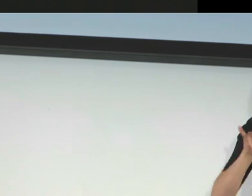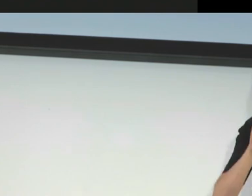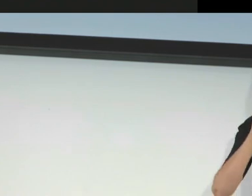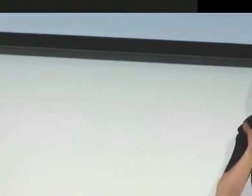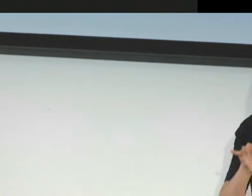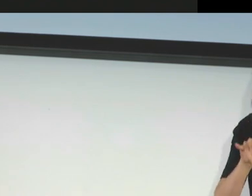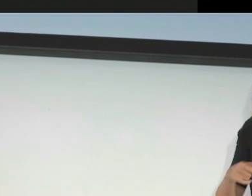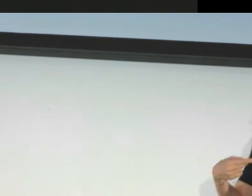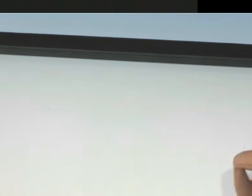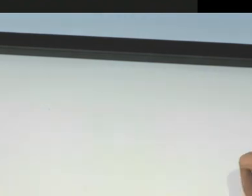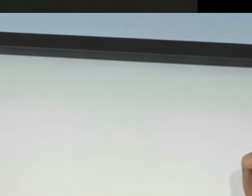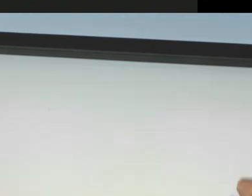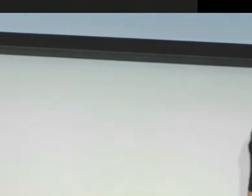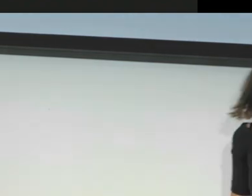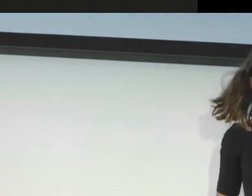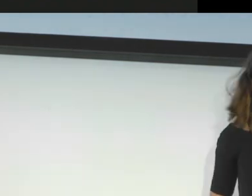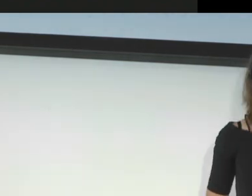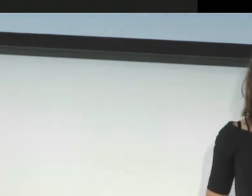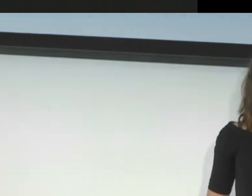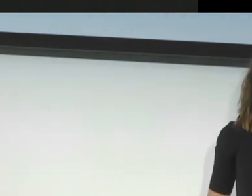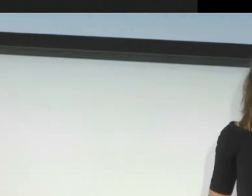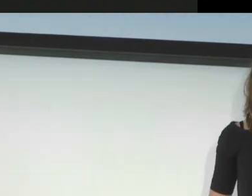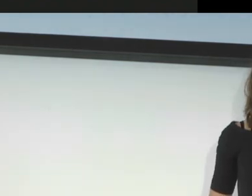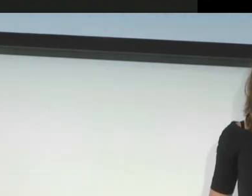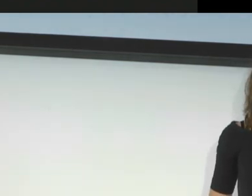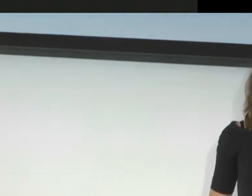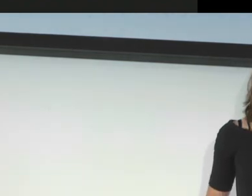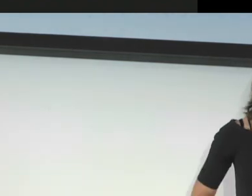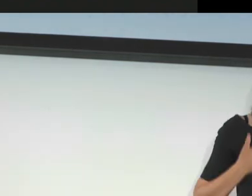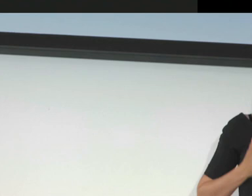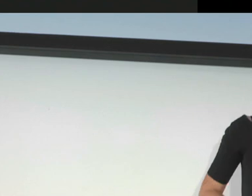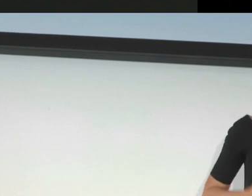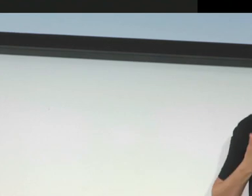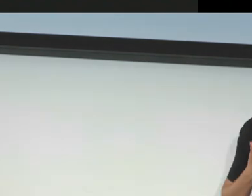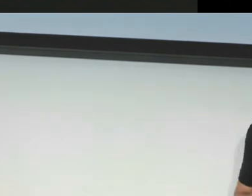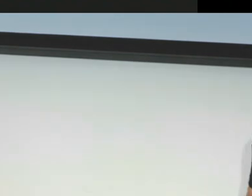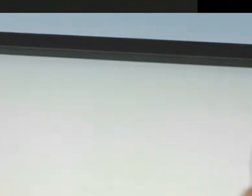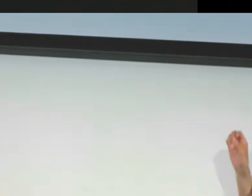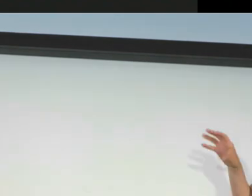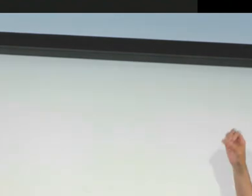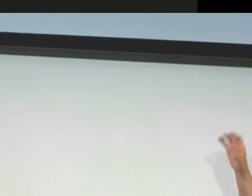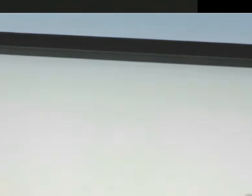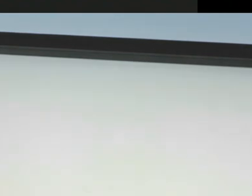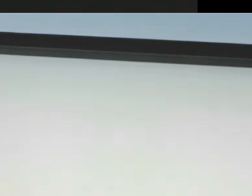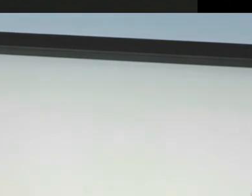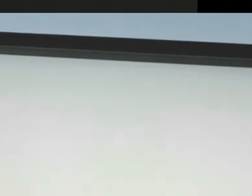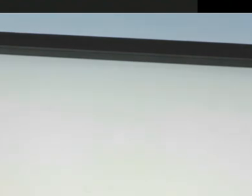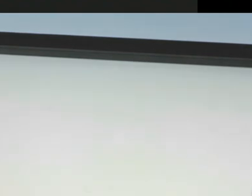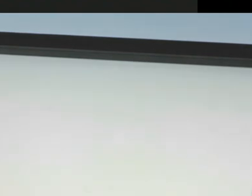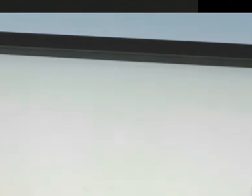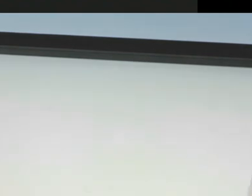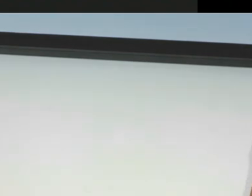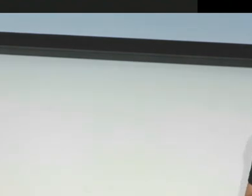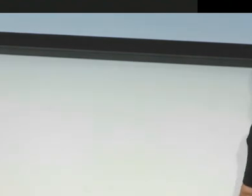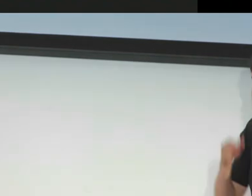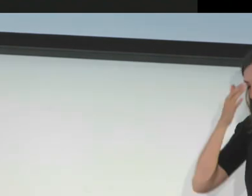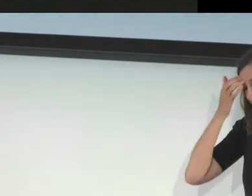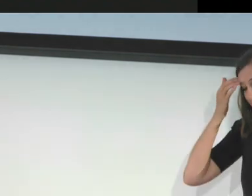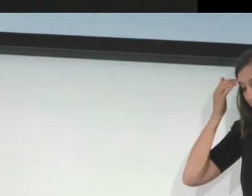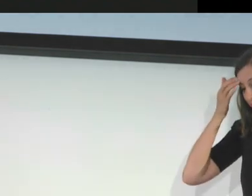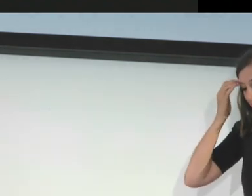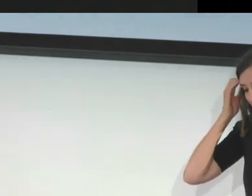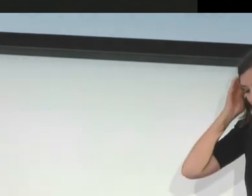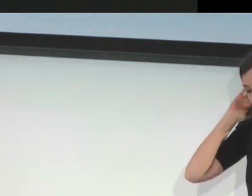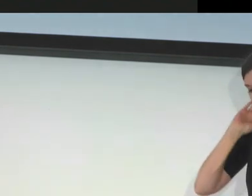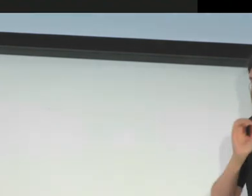Jeffrey Cullen. That's me. Director. Access technology. 1,155 Market Street. 10th. San Francisco. CA